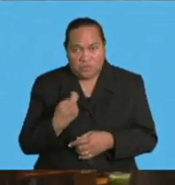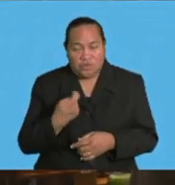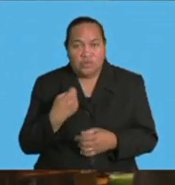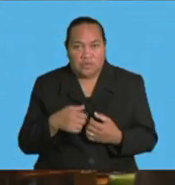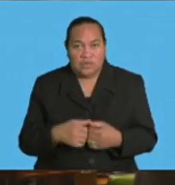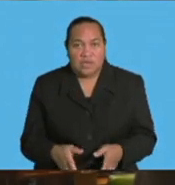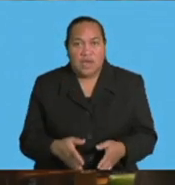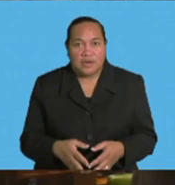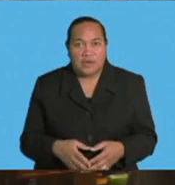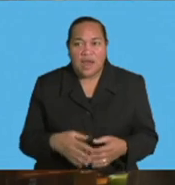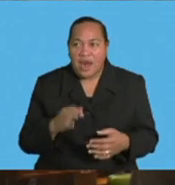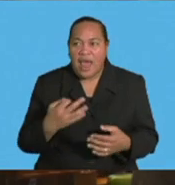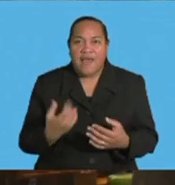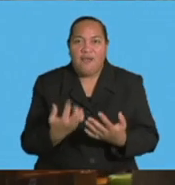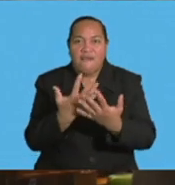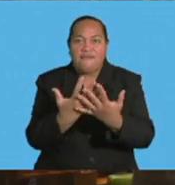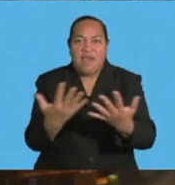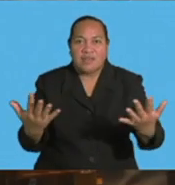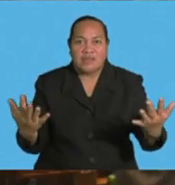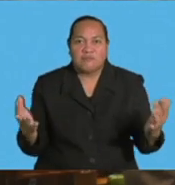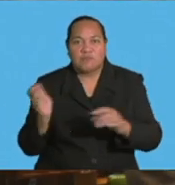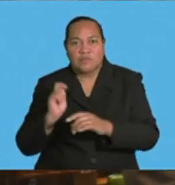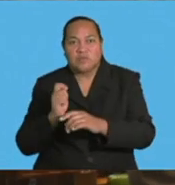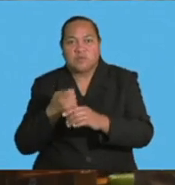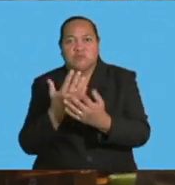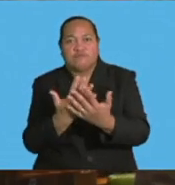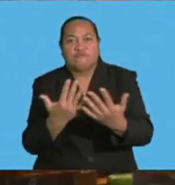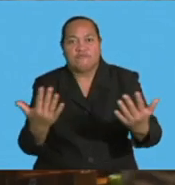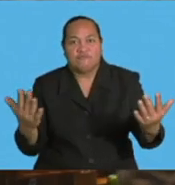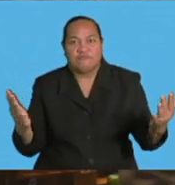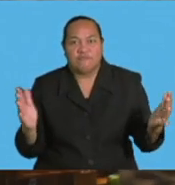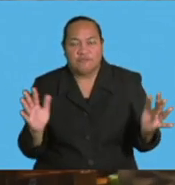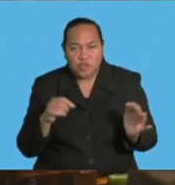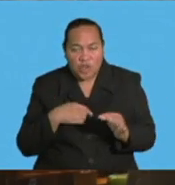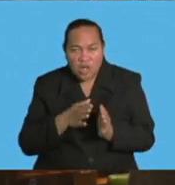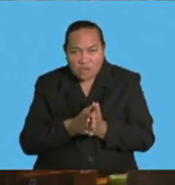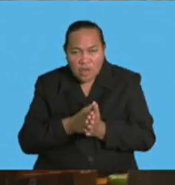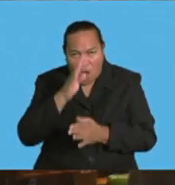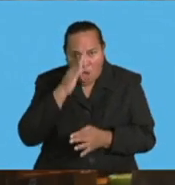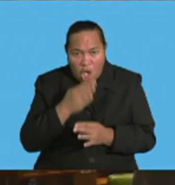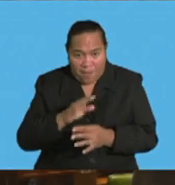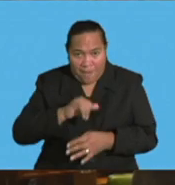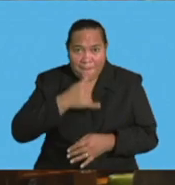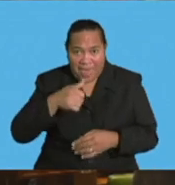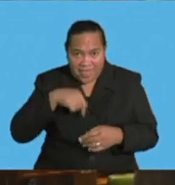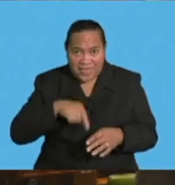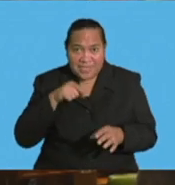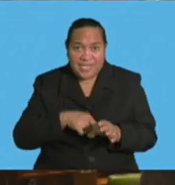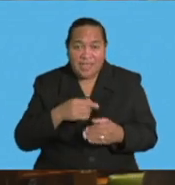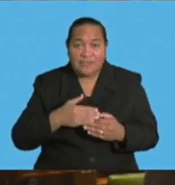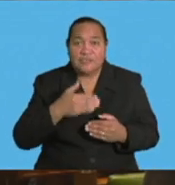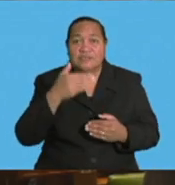now they are doing the fencing work. It is anticipated that from May this year to